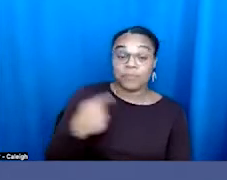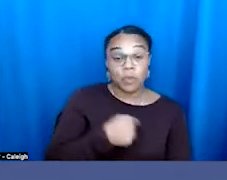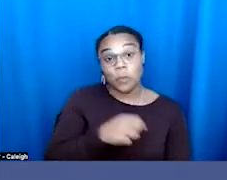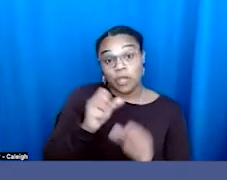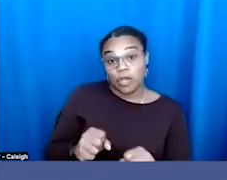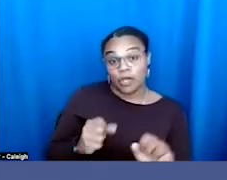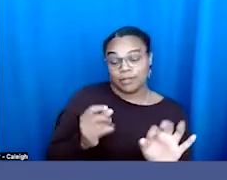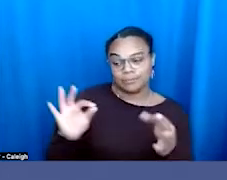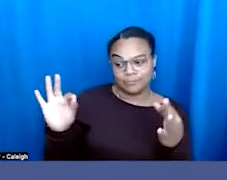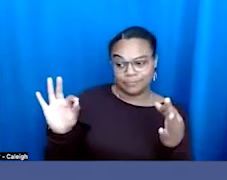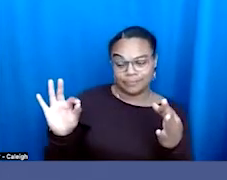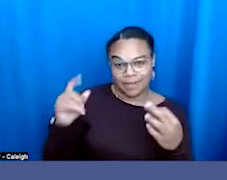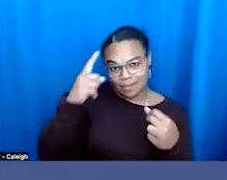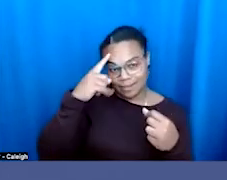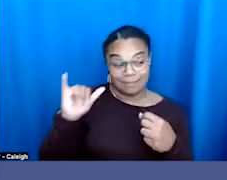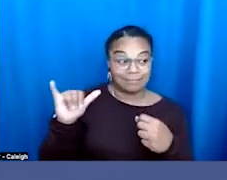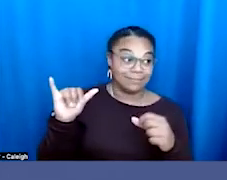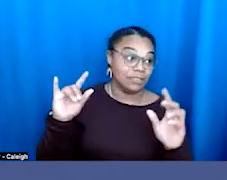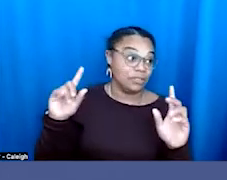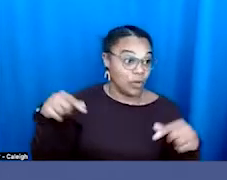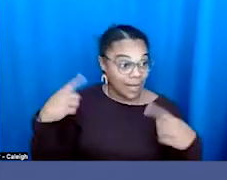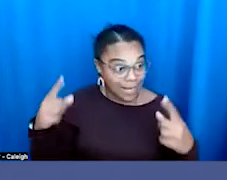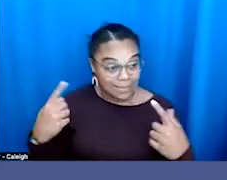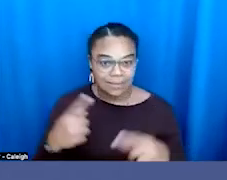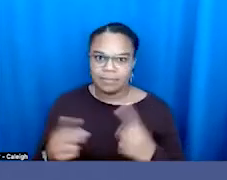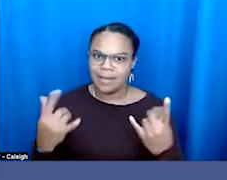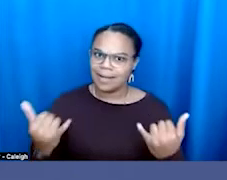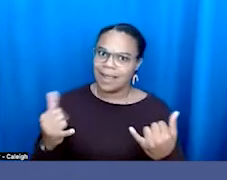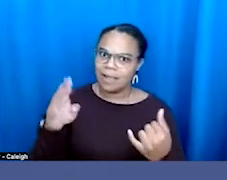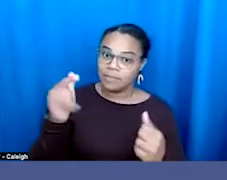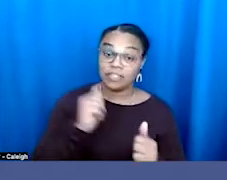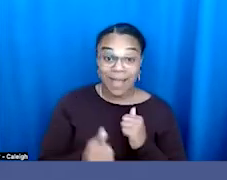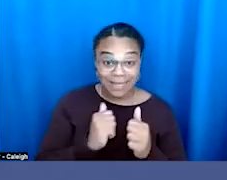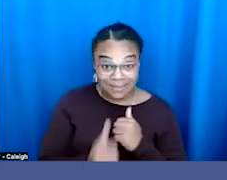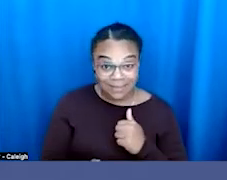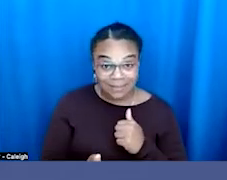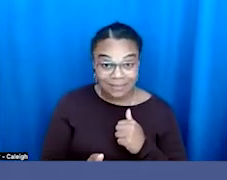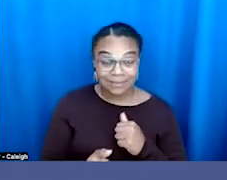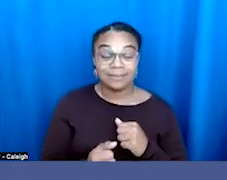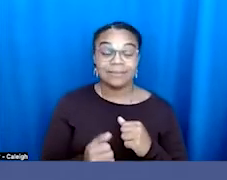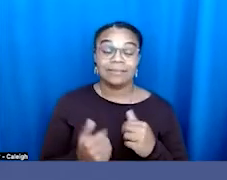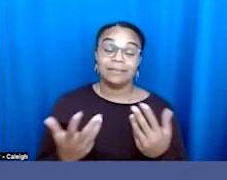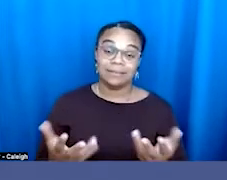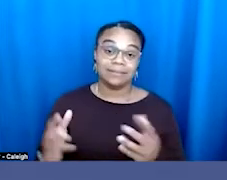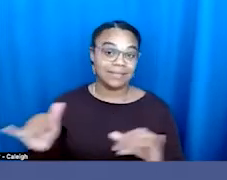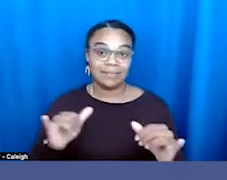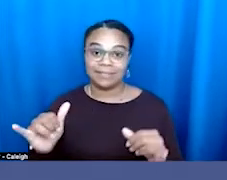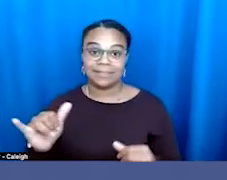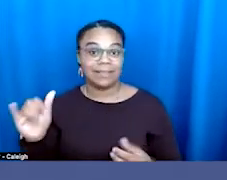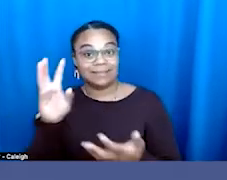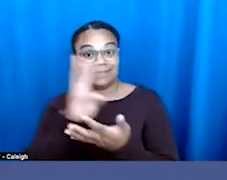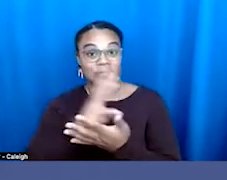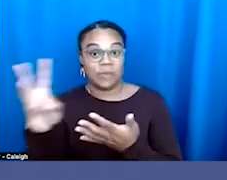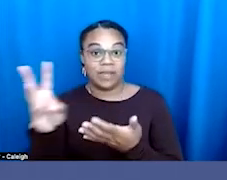side-eye and be like, they are just crazy. But now these bills are passing, right? Again, similar around like six-week abortion